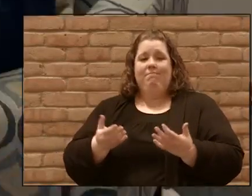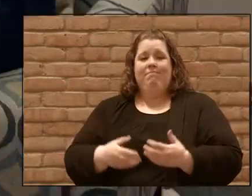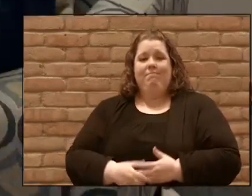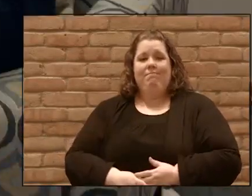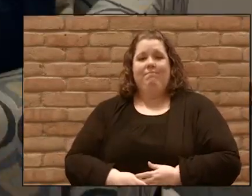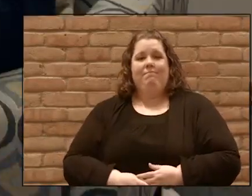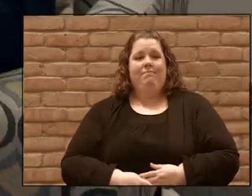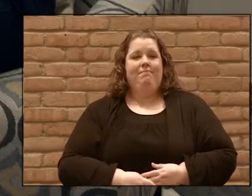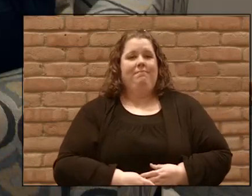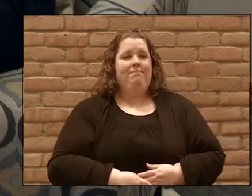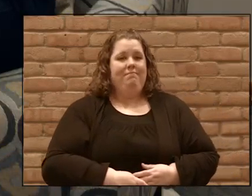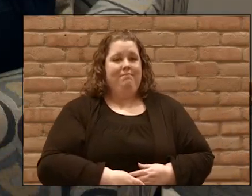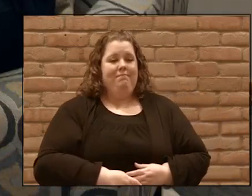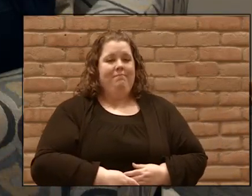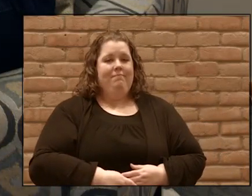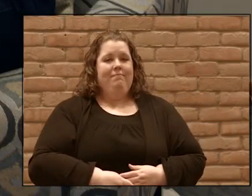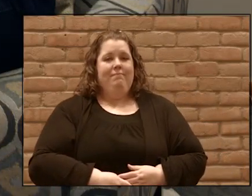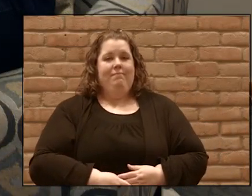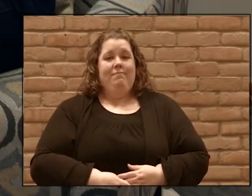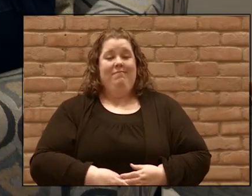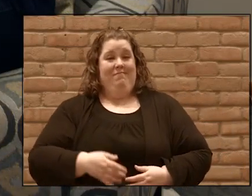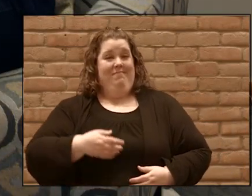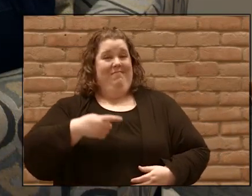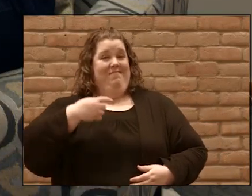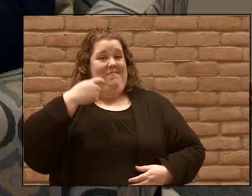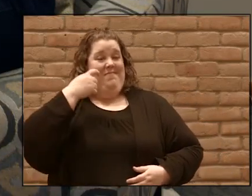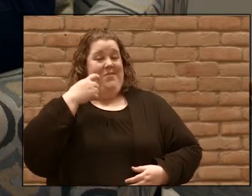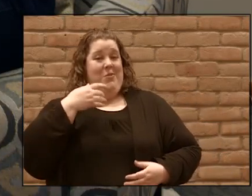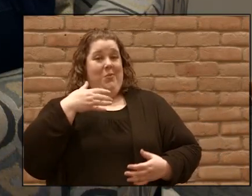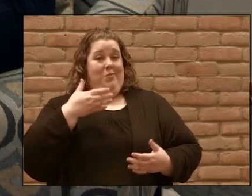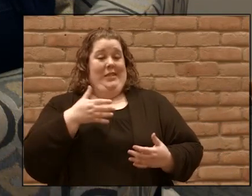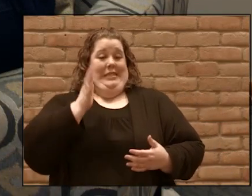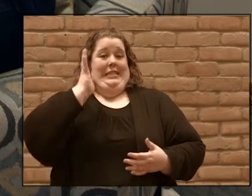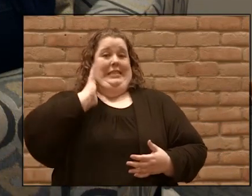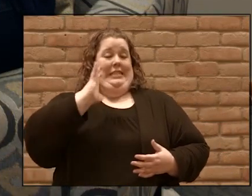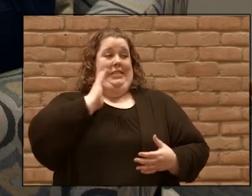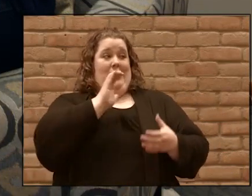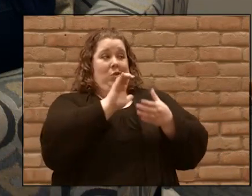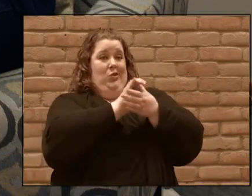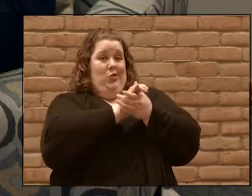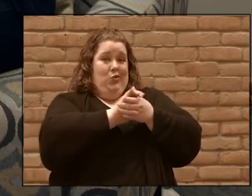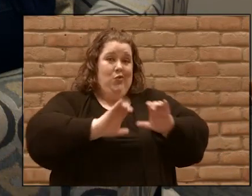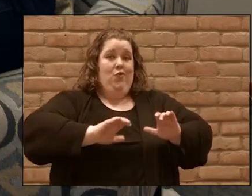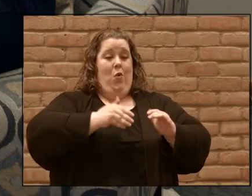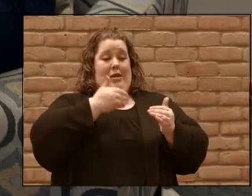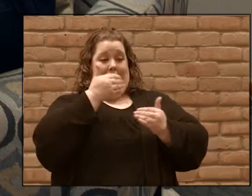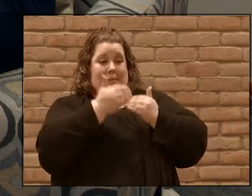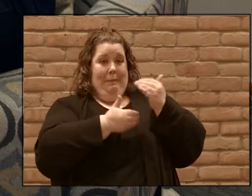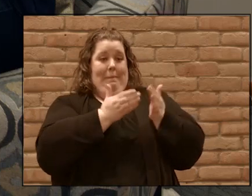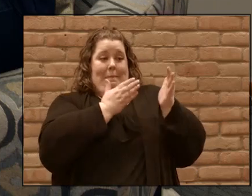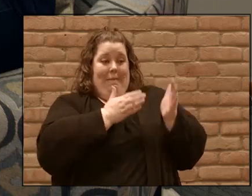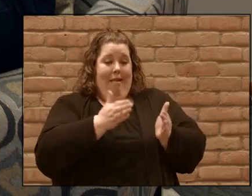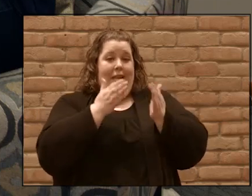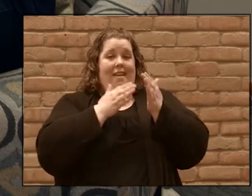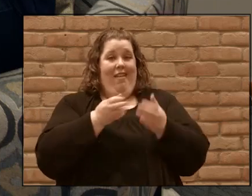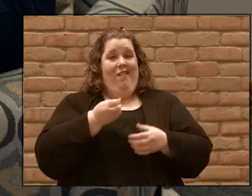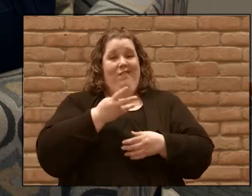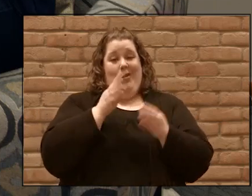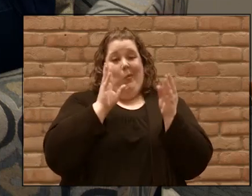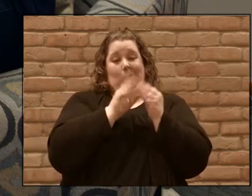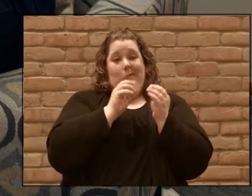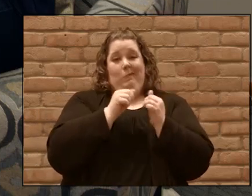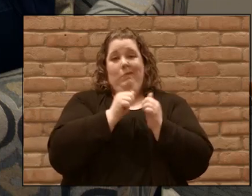we were actually going through divorce proceedings I mean we had been through a couple mediations we were